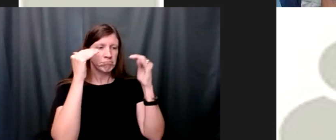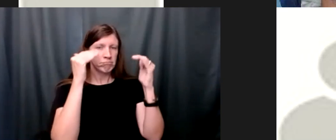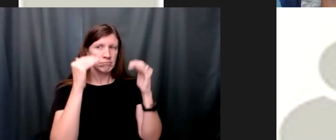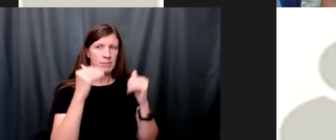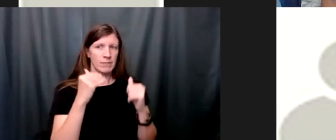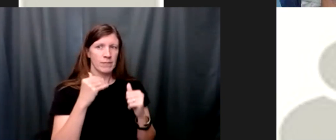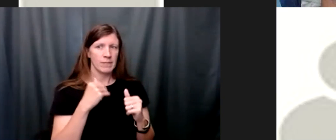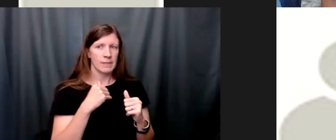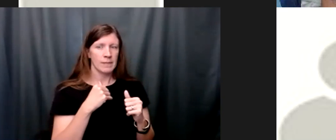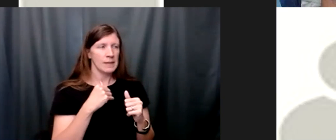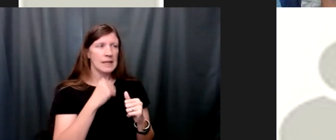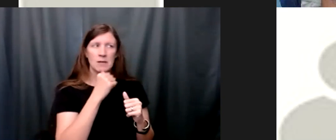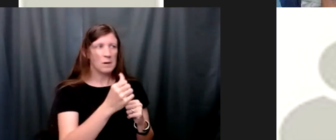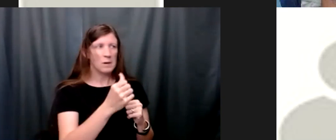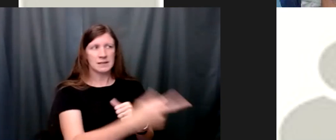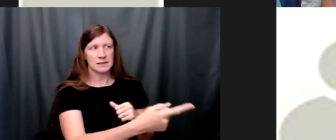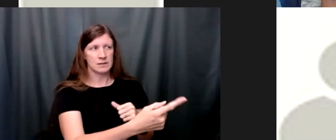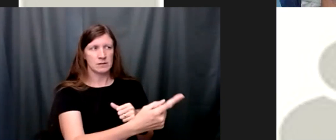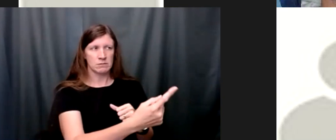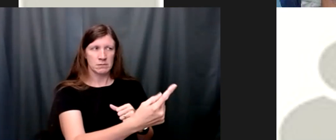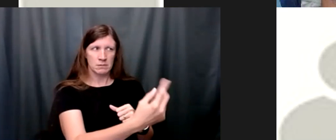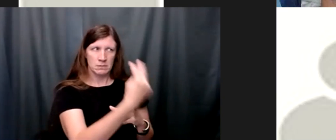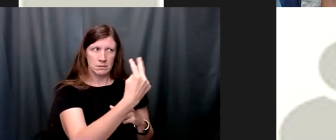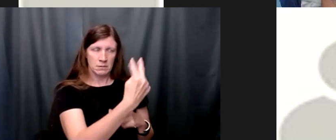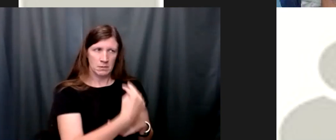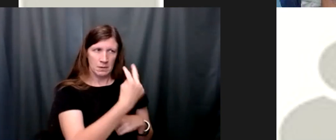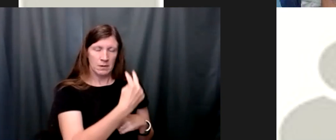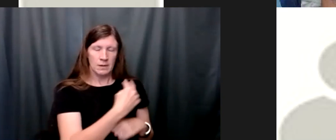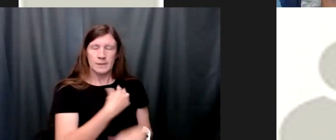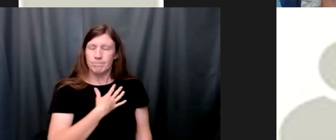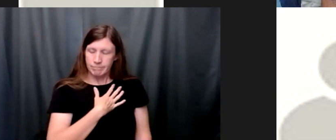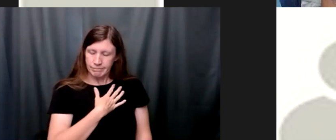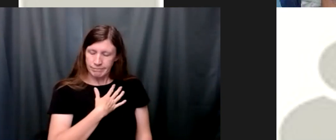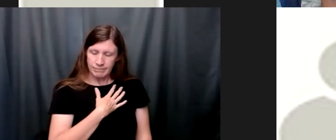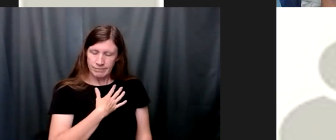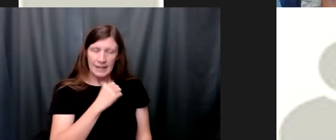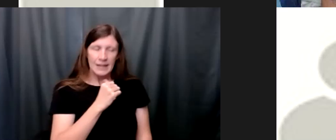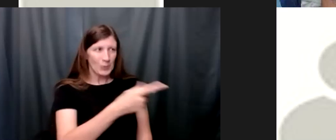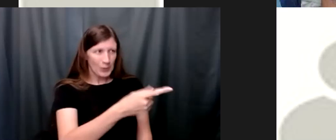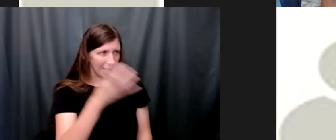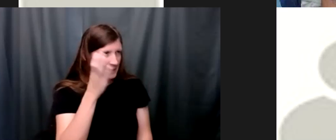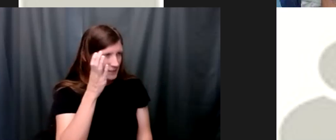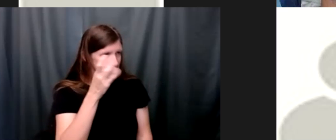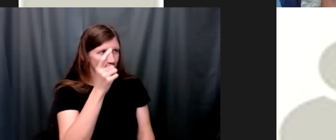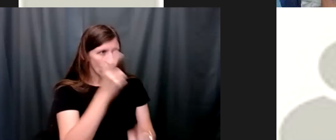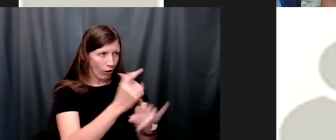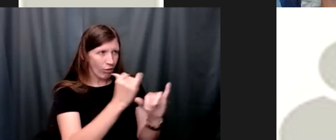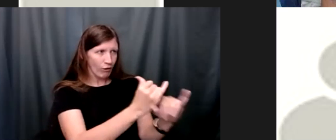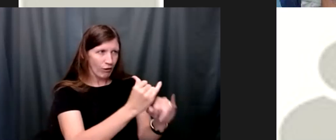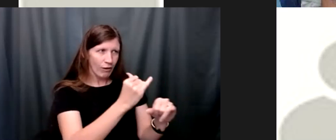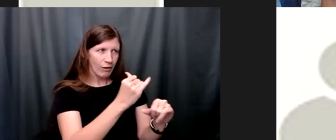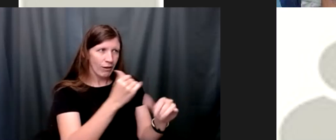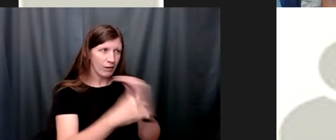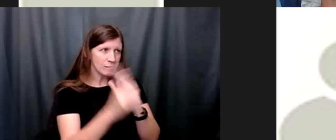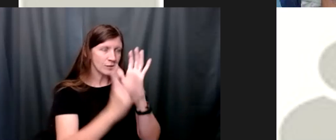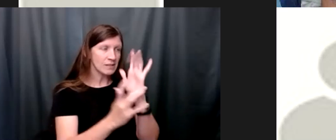he wasn't judging me and he was you were listening as as a brother in christ and that meant